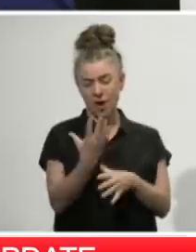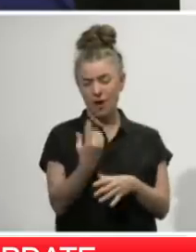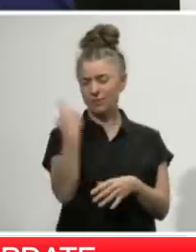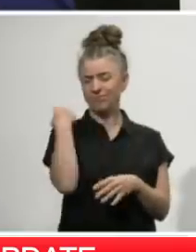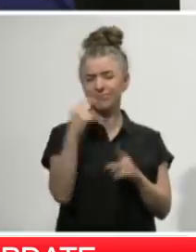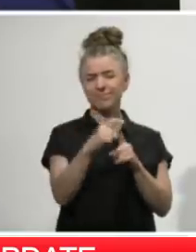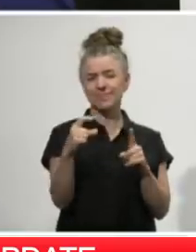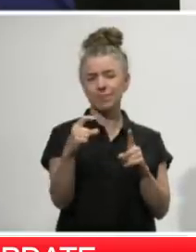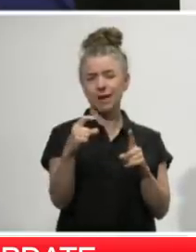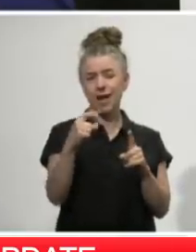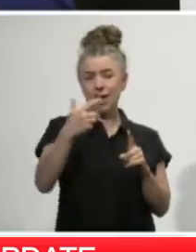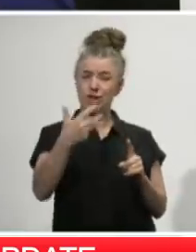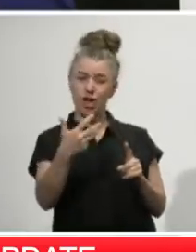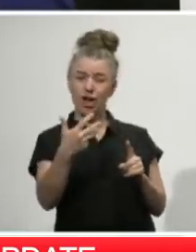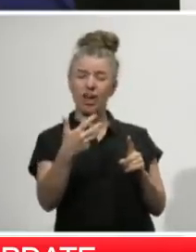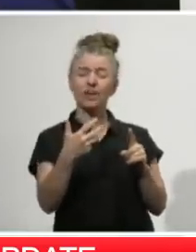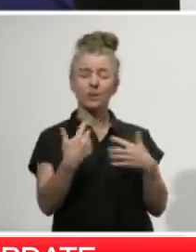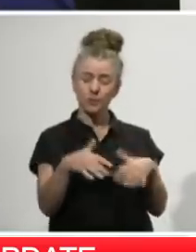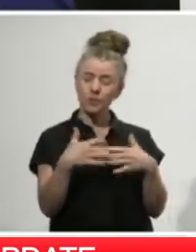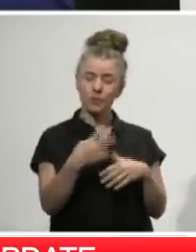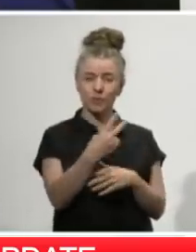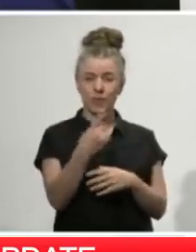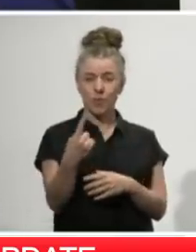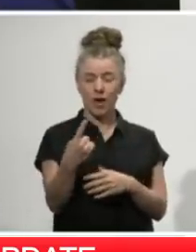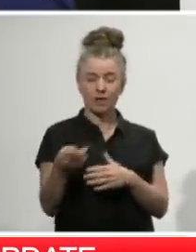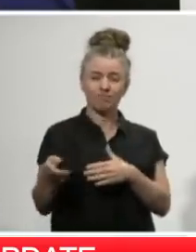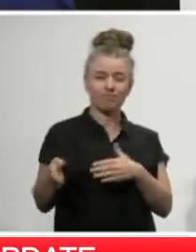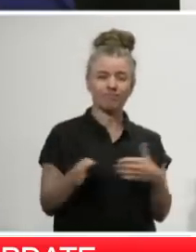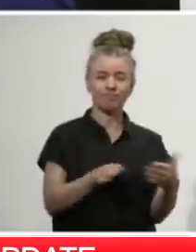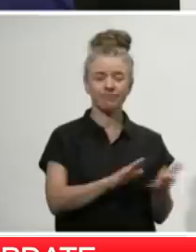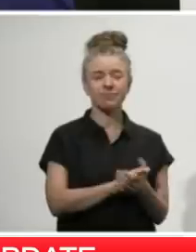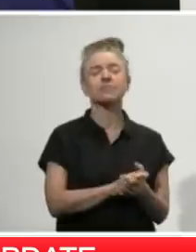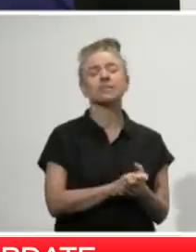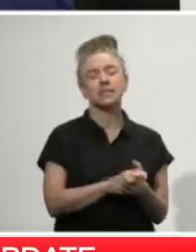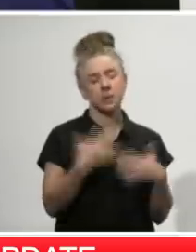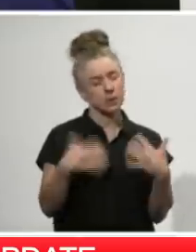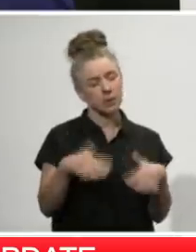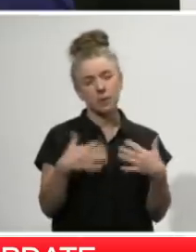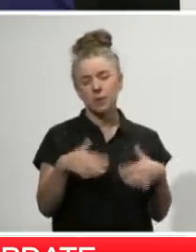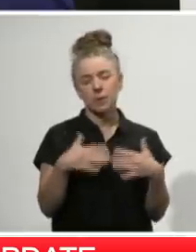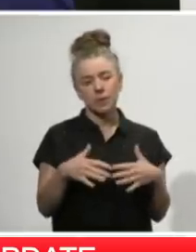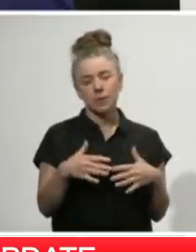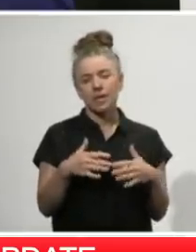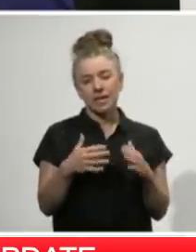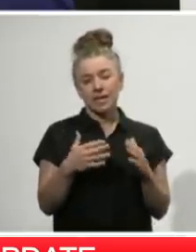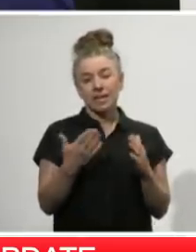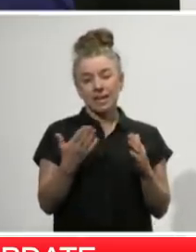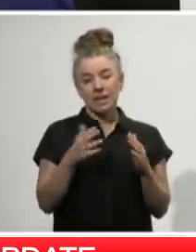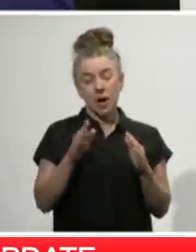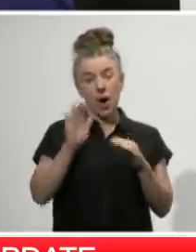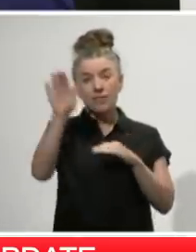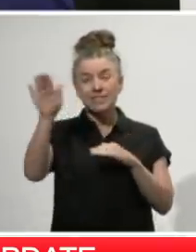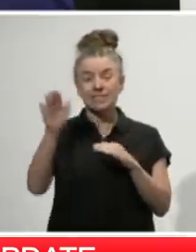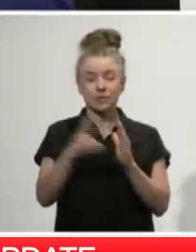December 9, in which 21 people lost their lives, set in motion a massive national and international